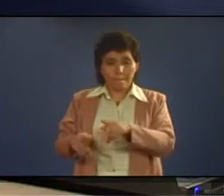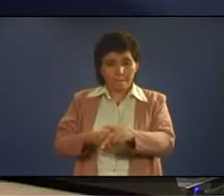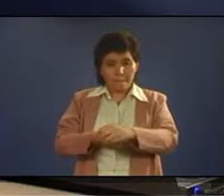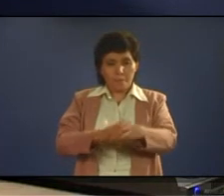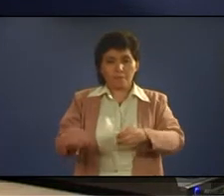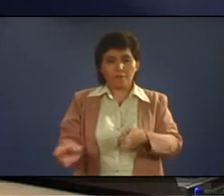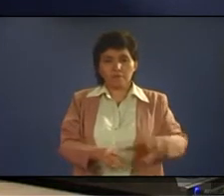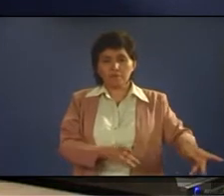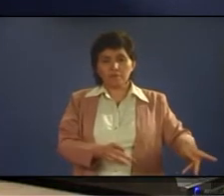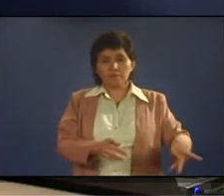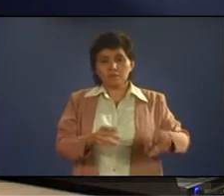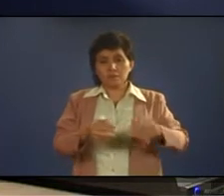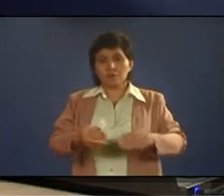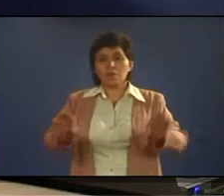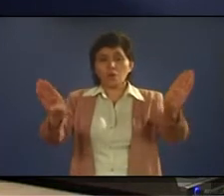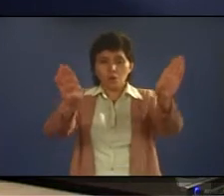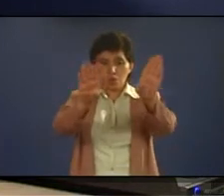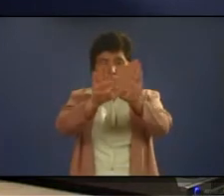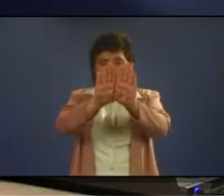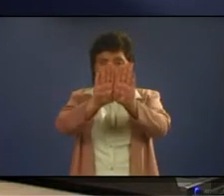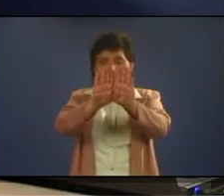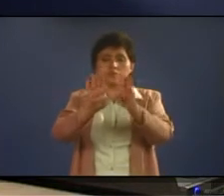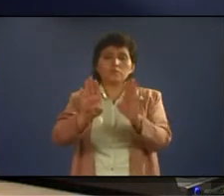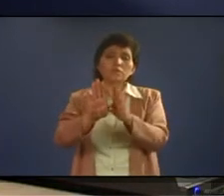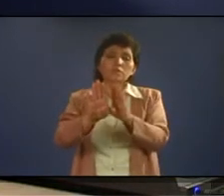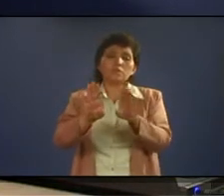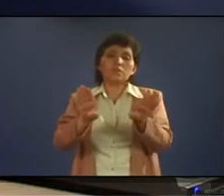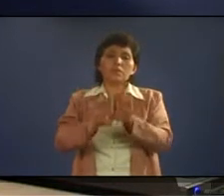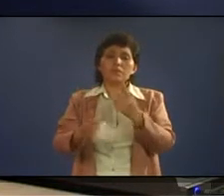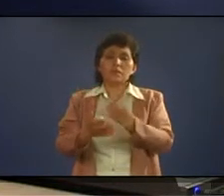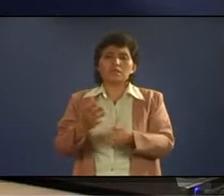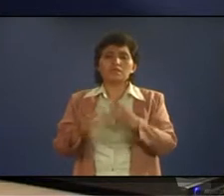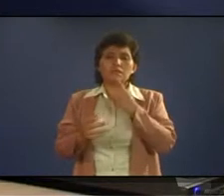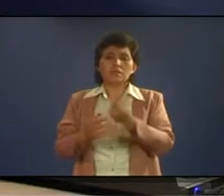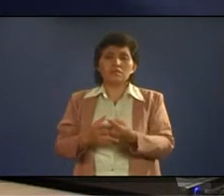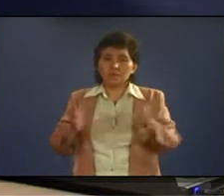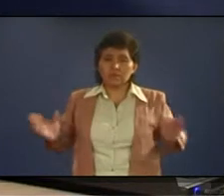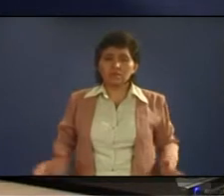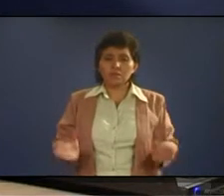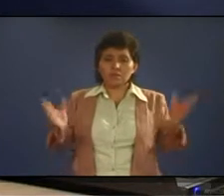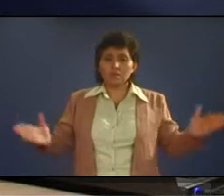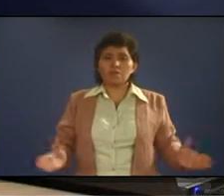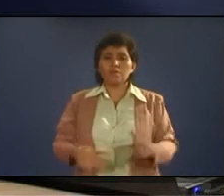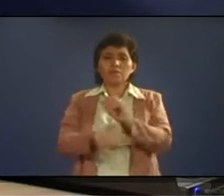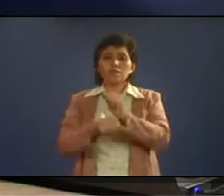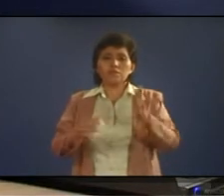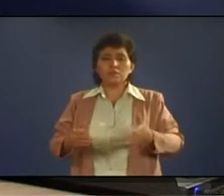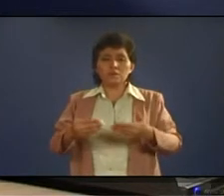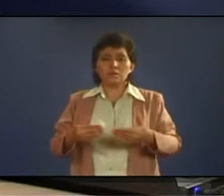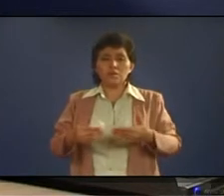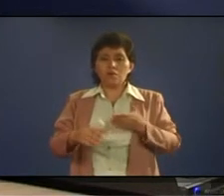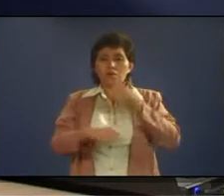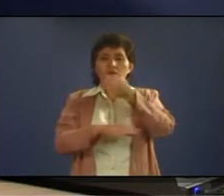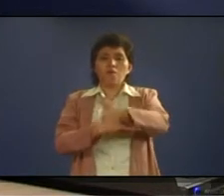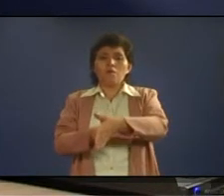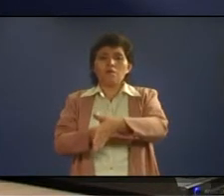I'm saying is that, would you encourage your employees to be open? Meaning there's no window, there's no curtains, there's no